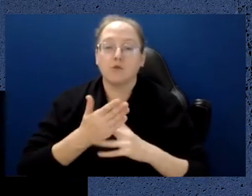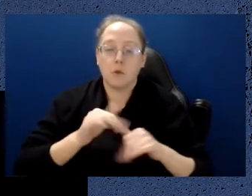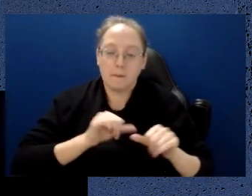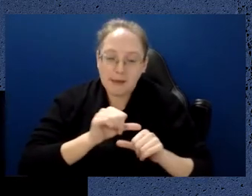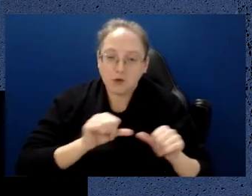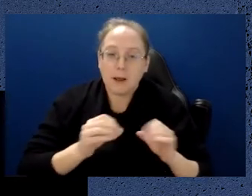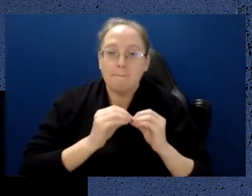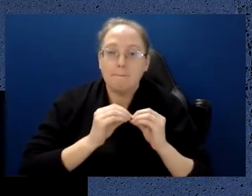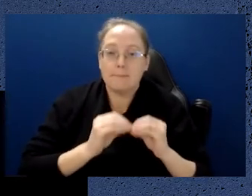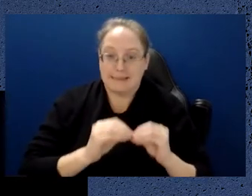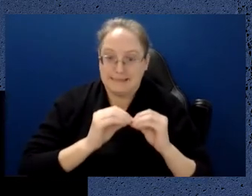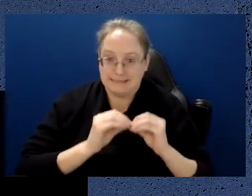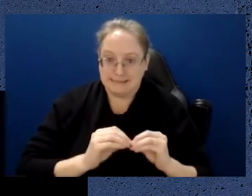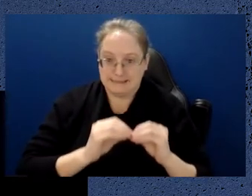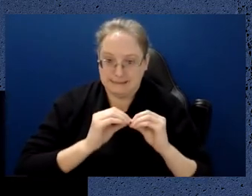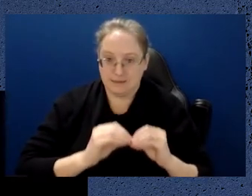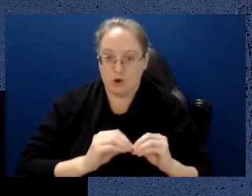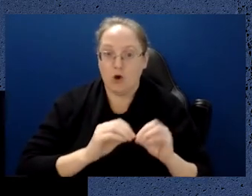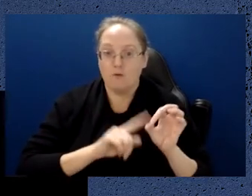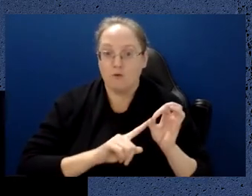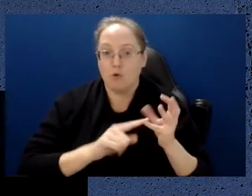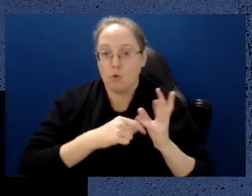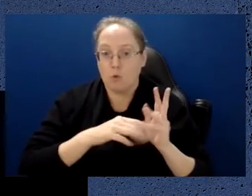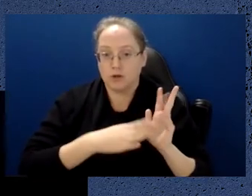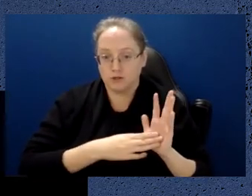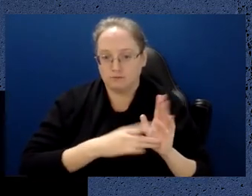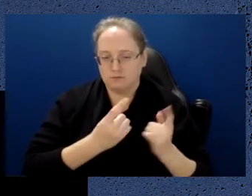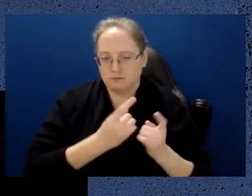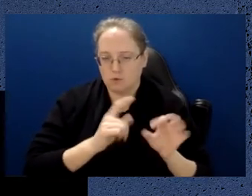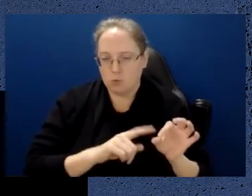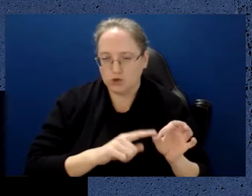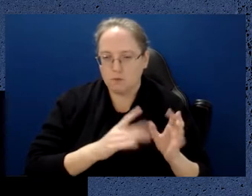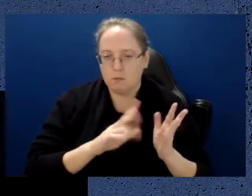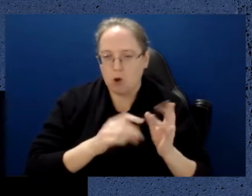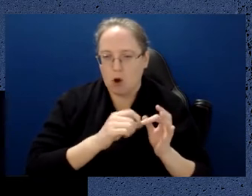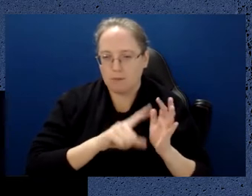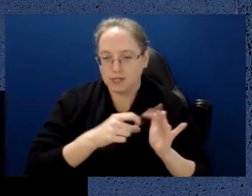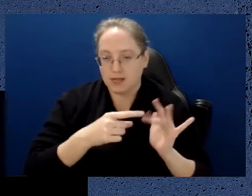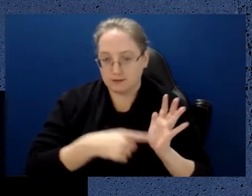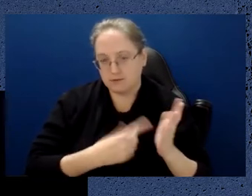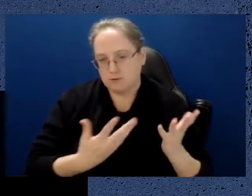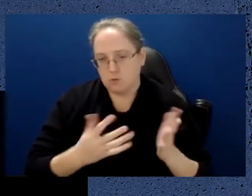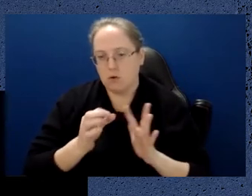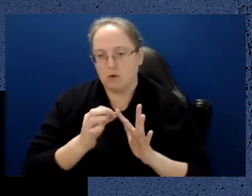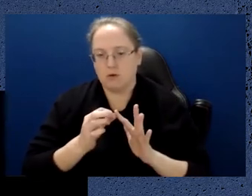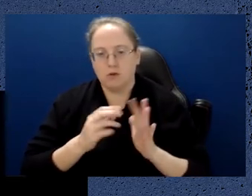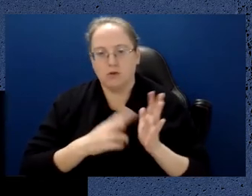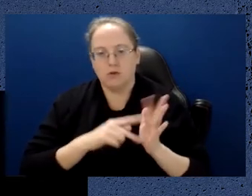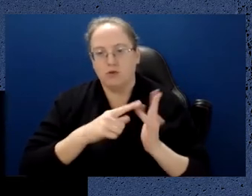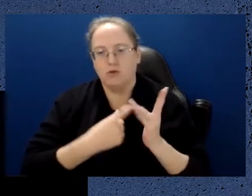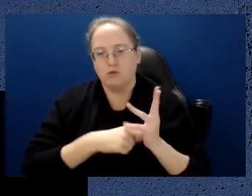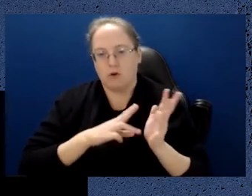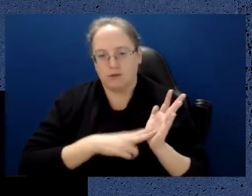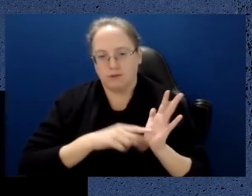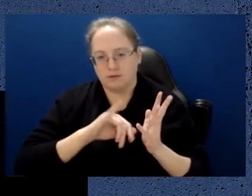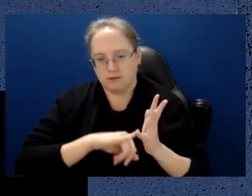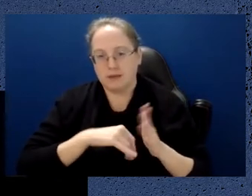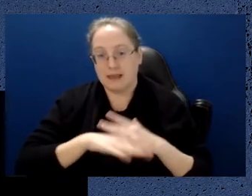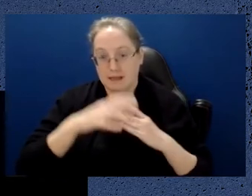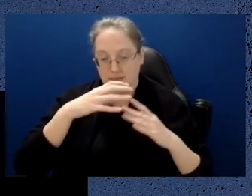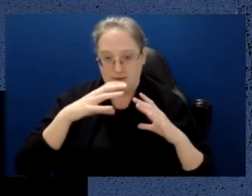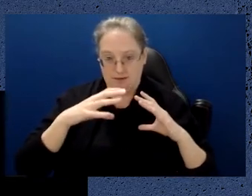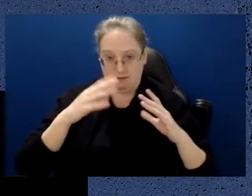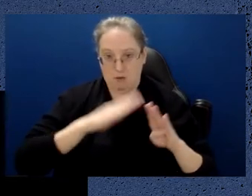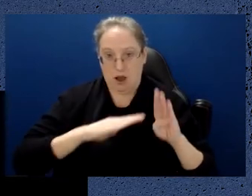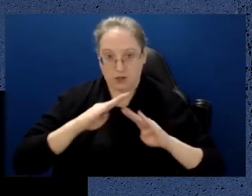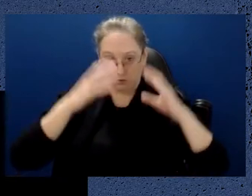objects, in this case, protons that exist in biological tissue. But in the images, we're not actually, and in the process, we're not